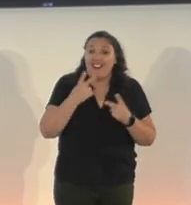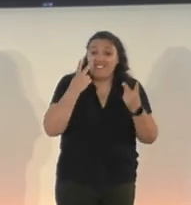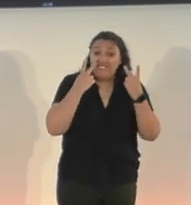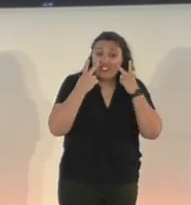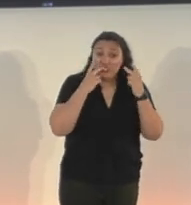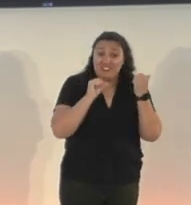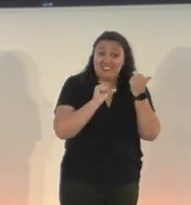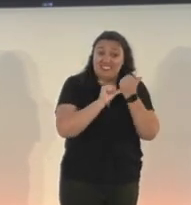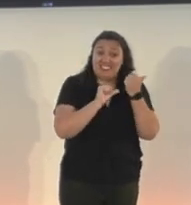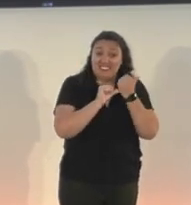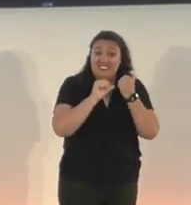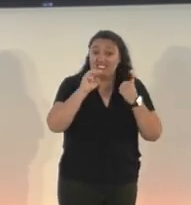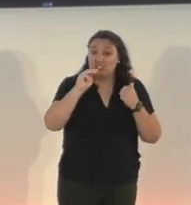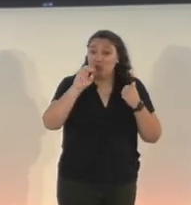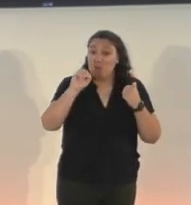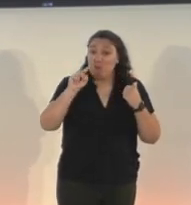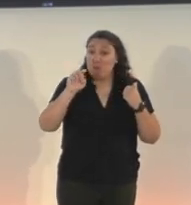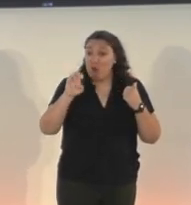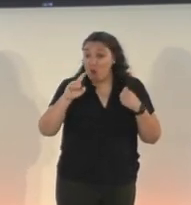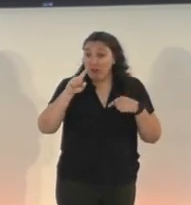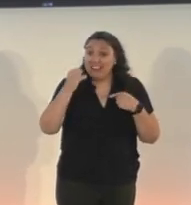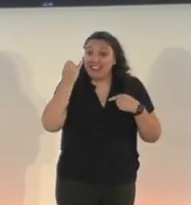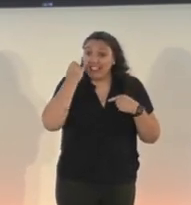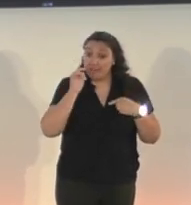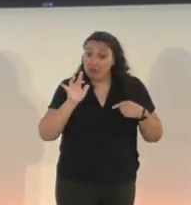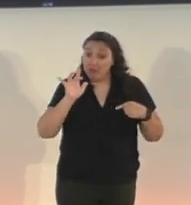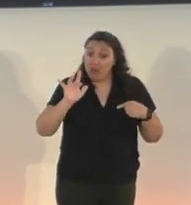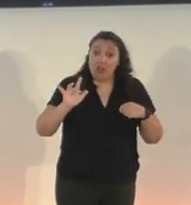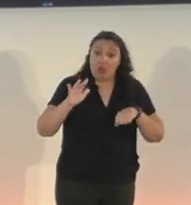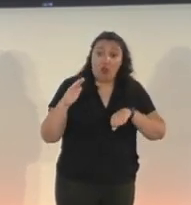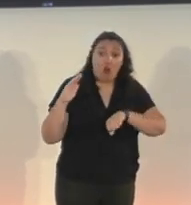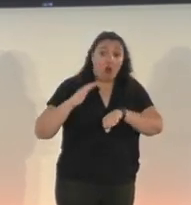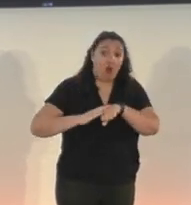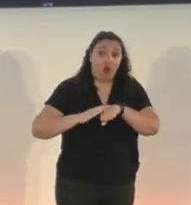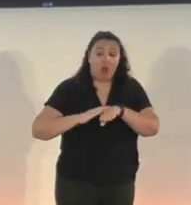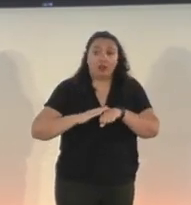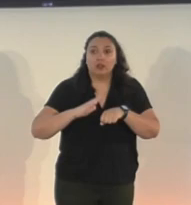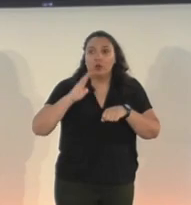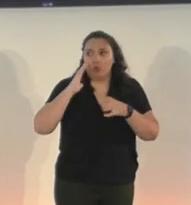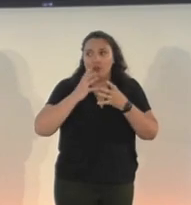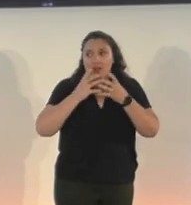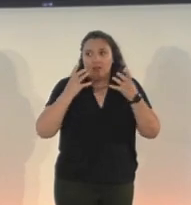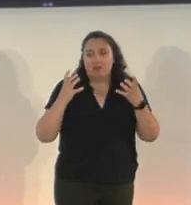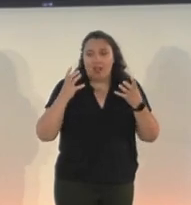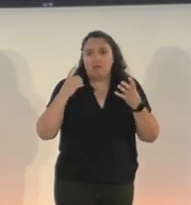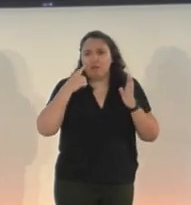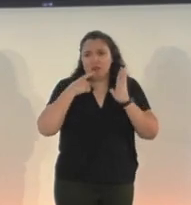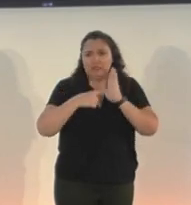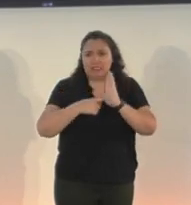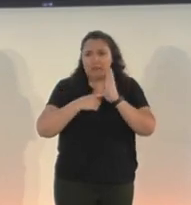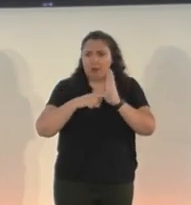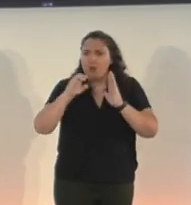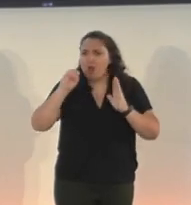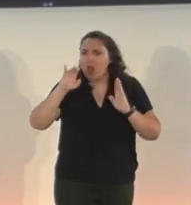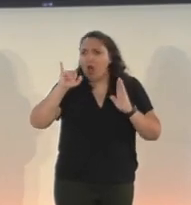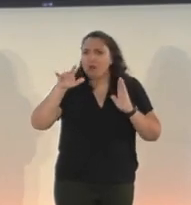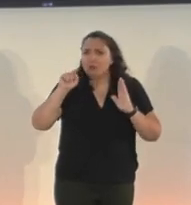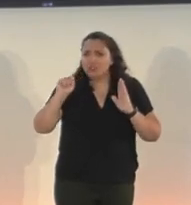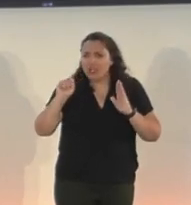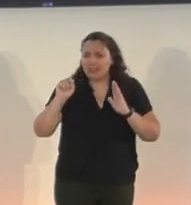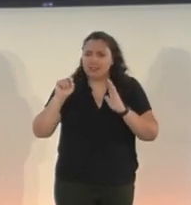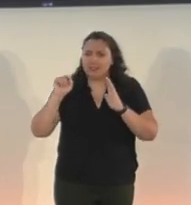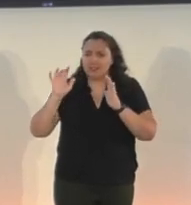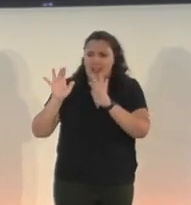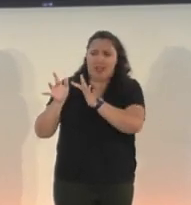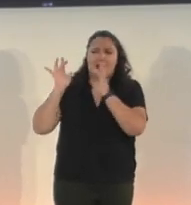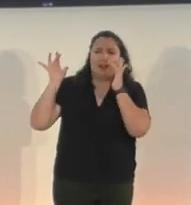mode. When a player toggles this mode on, they can expect a lot, like object highlighting, haptic feedback, tutorial